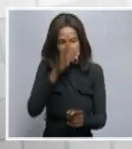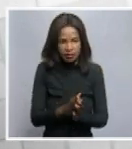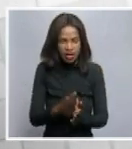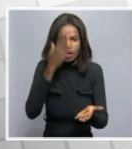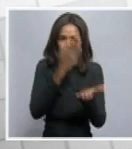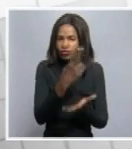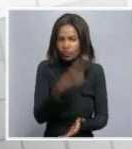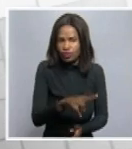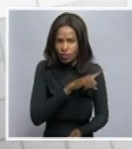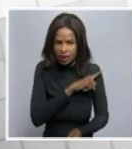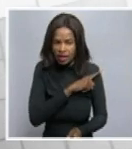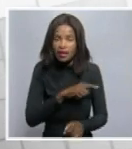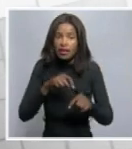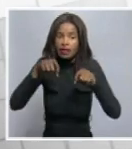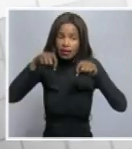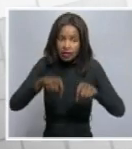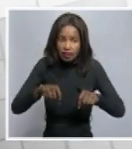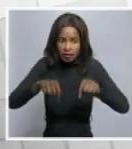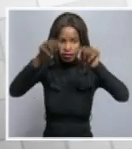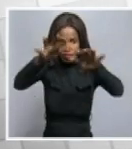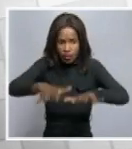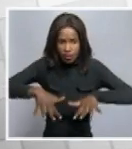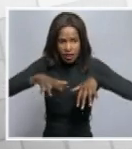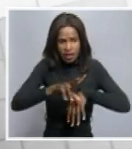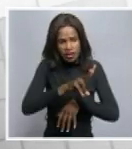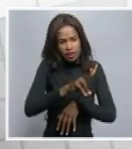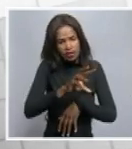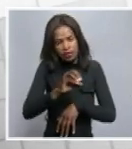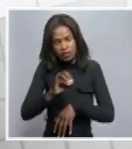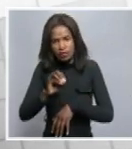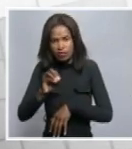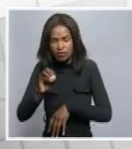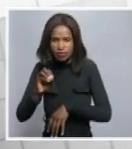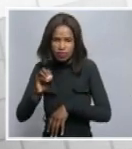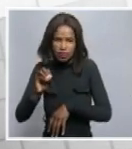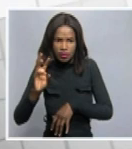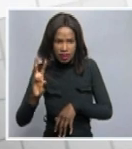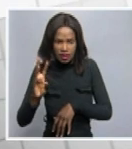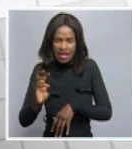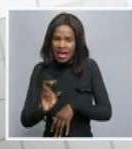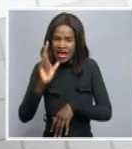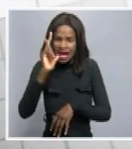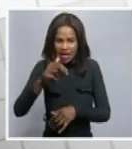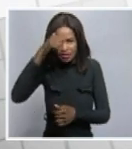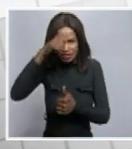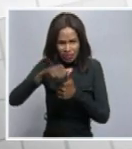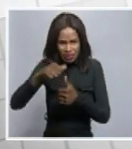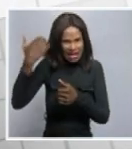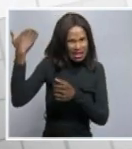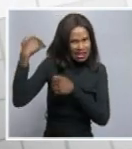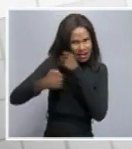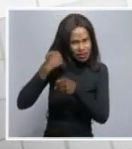particularly at the National Assembly in 2006, everyone who was there would recall